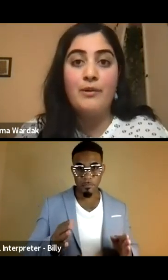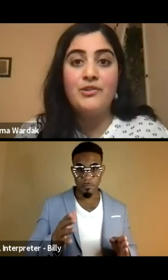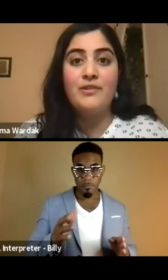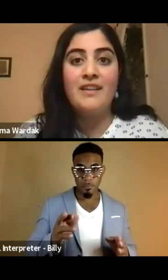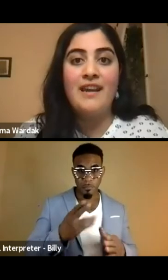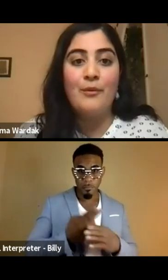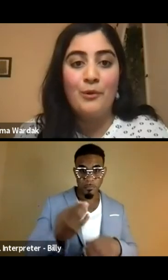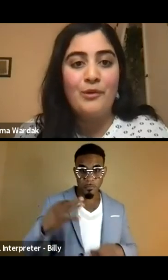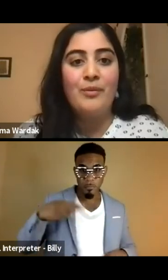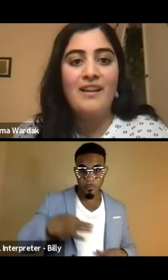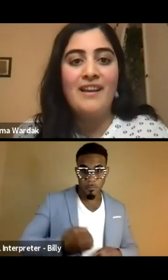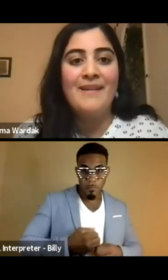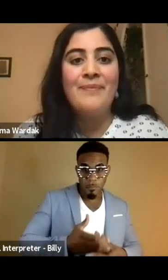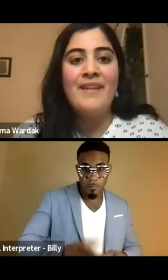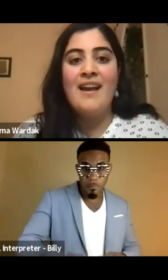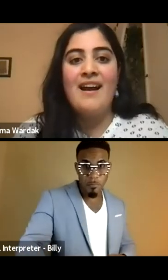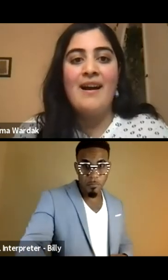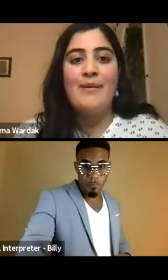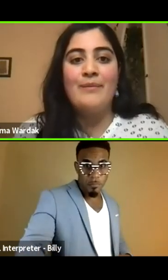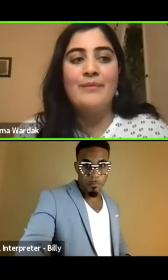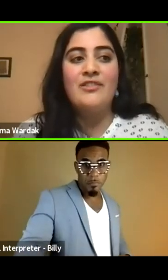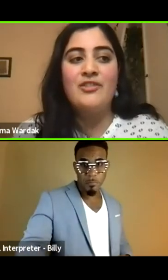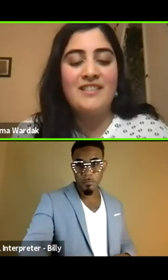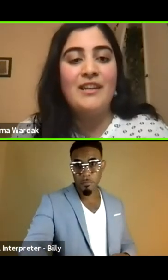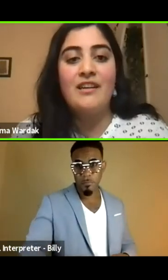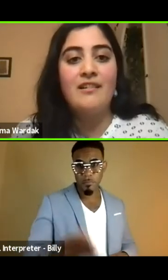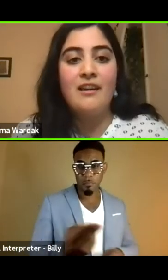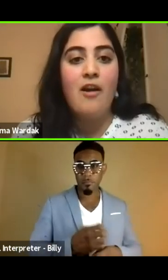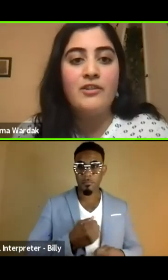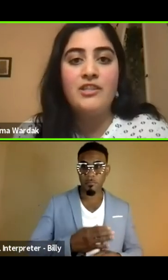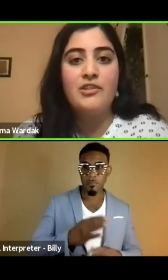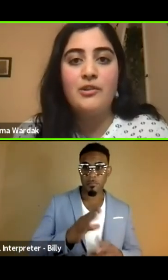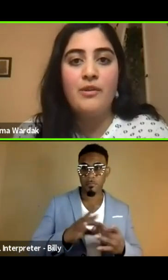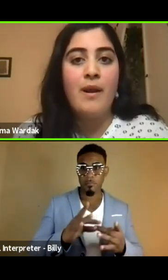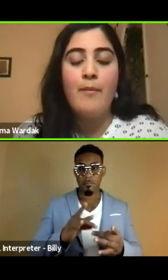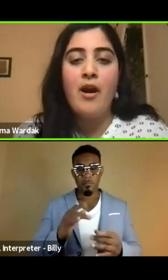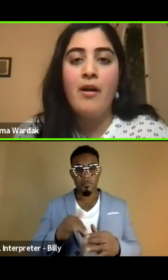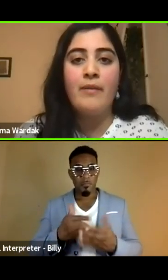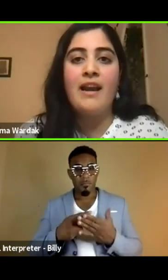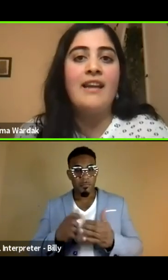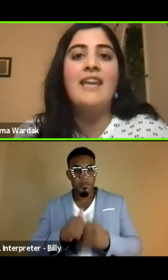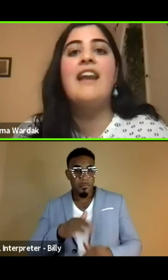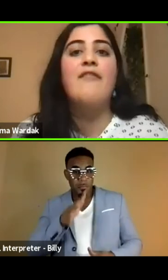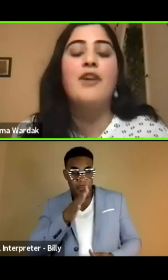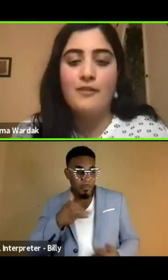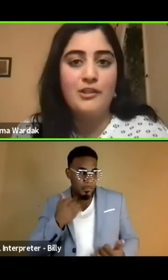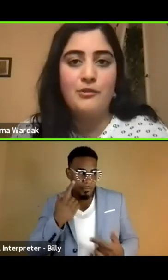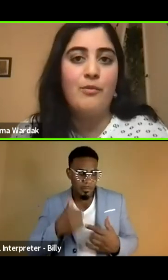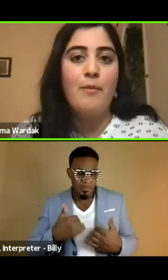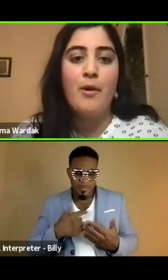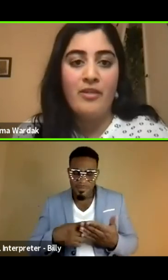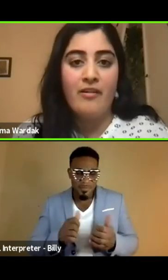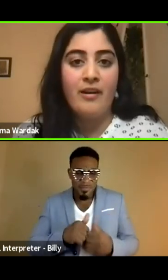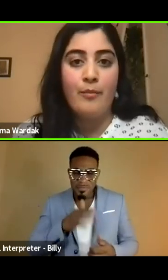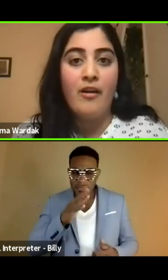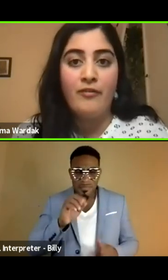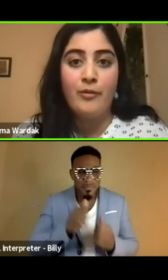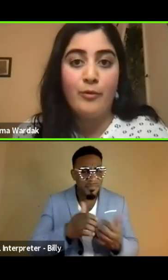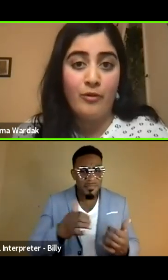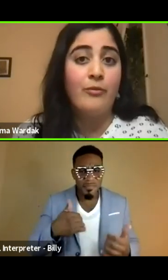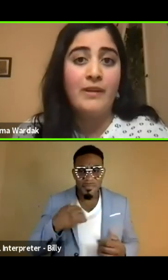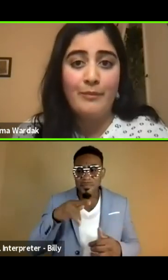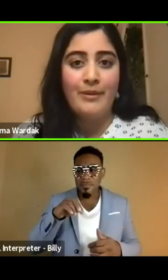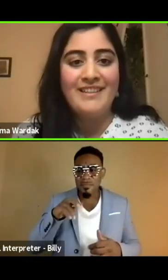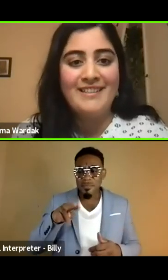use of poetry and word play. Um, just in a conversation with my mom. I, I can't have a conversation with my mom without a